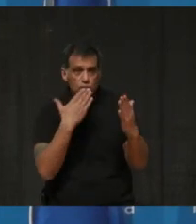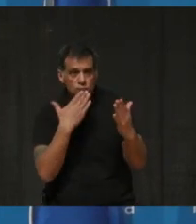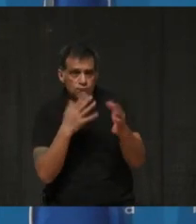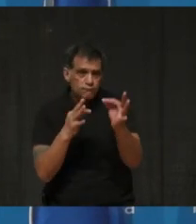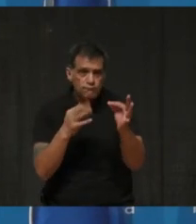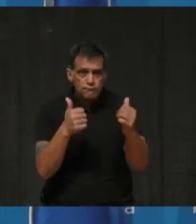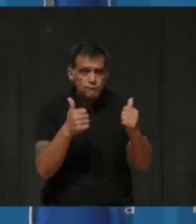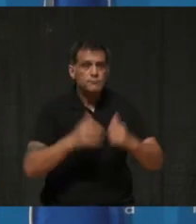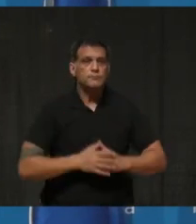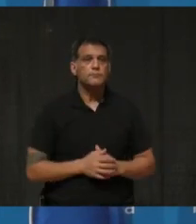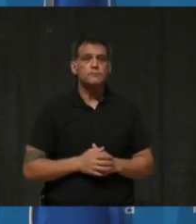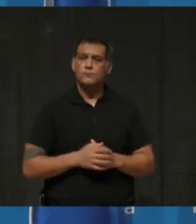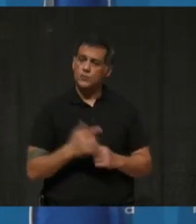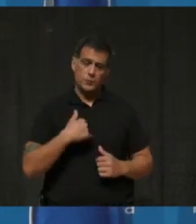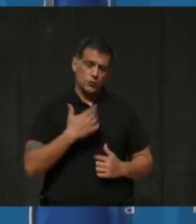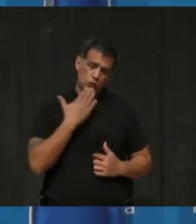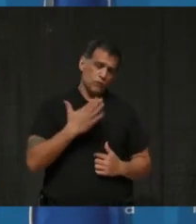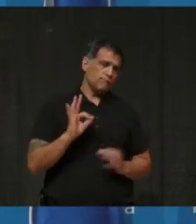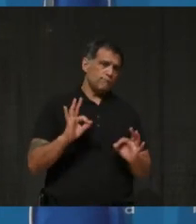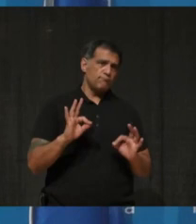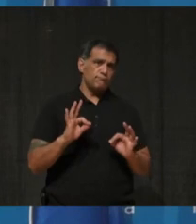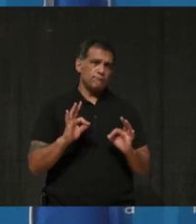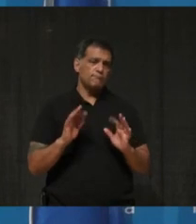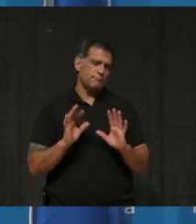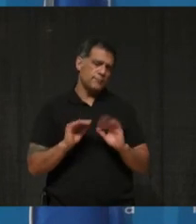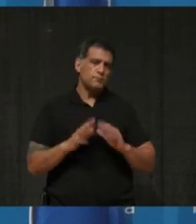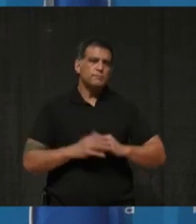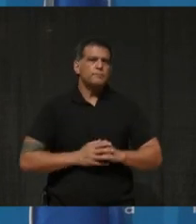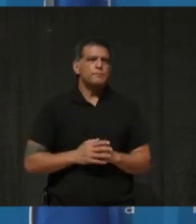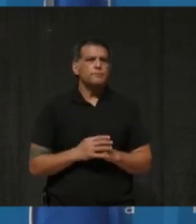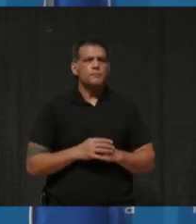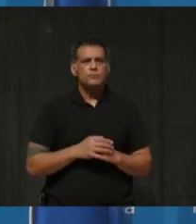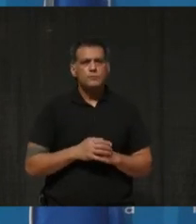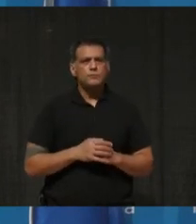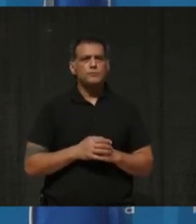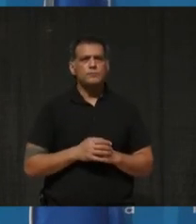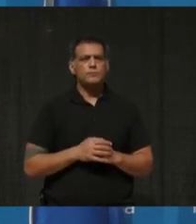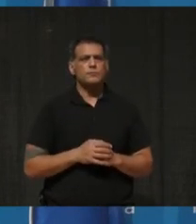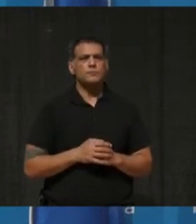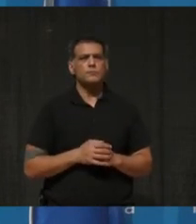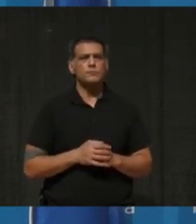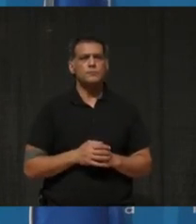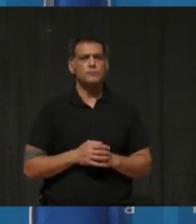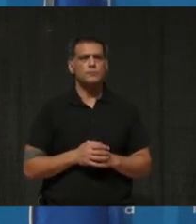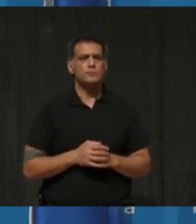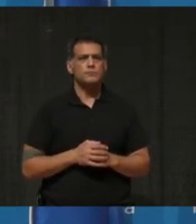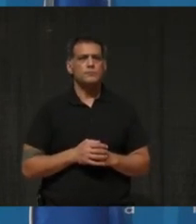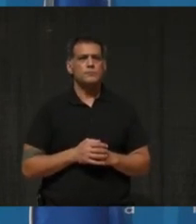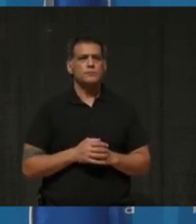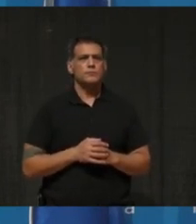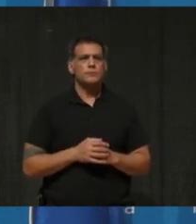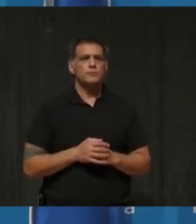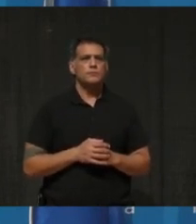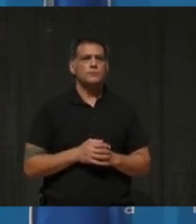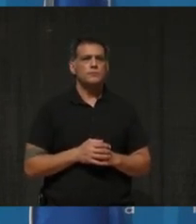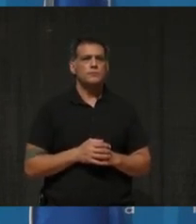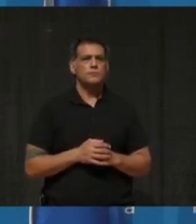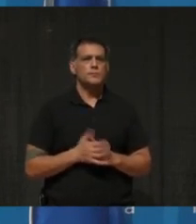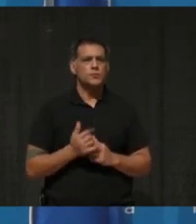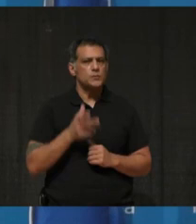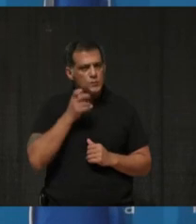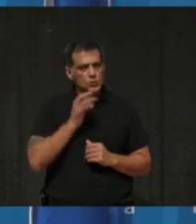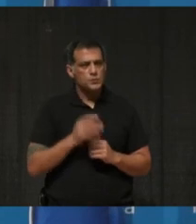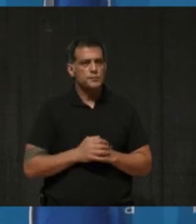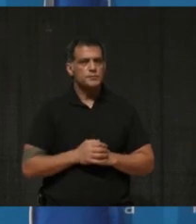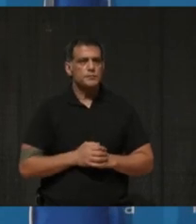I'm not too bad. I just wanted to clarify. When you said you're advocating for a return to the red control